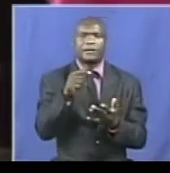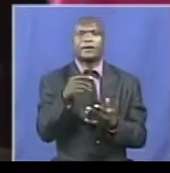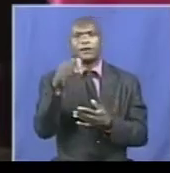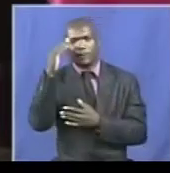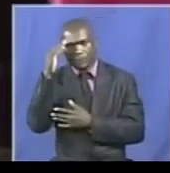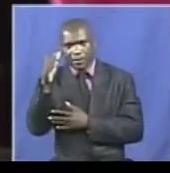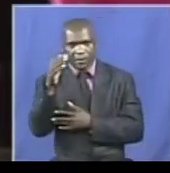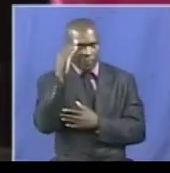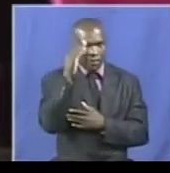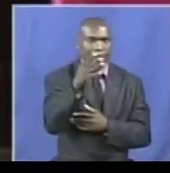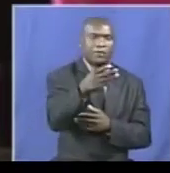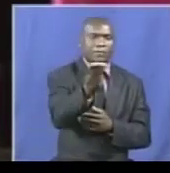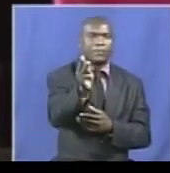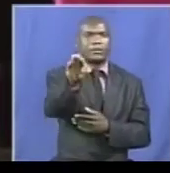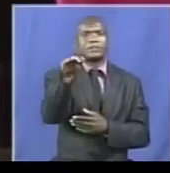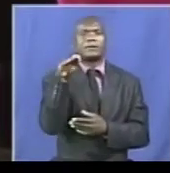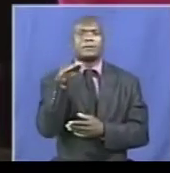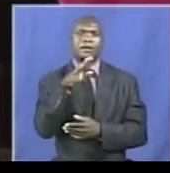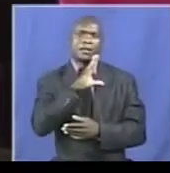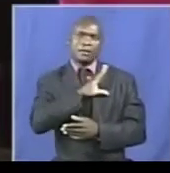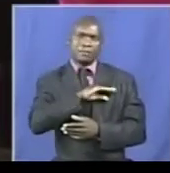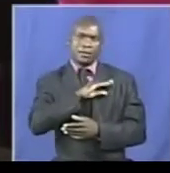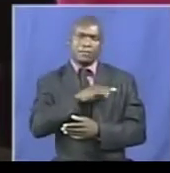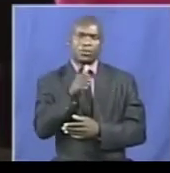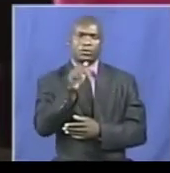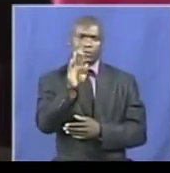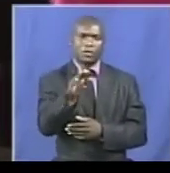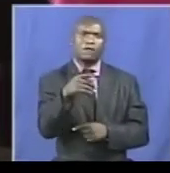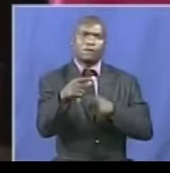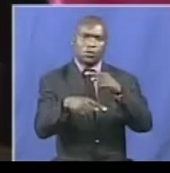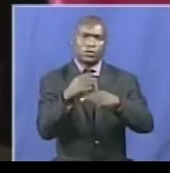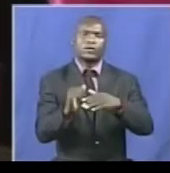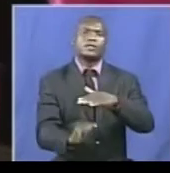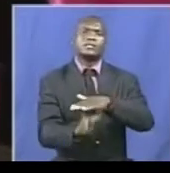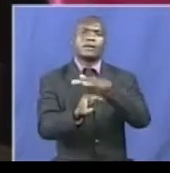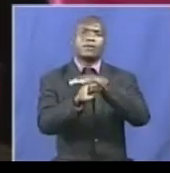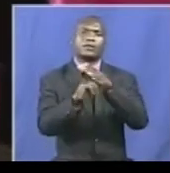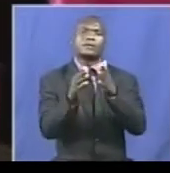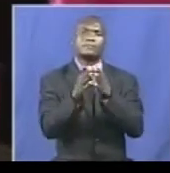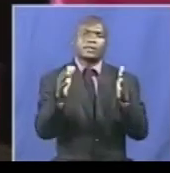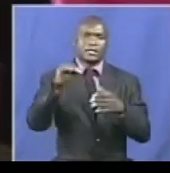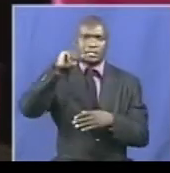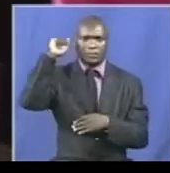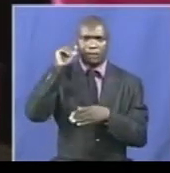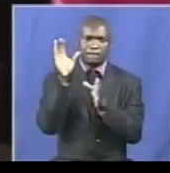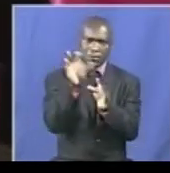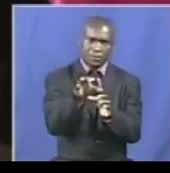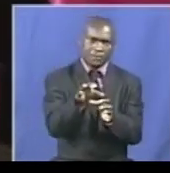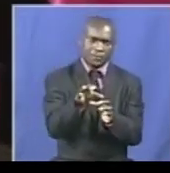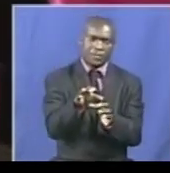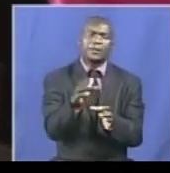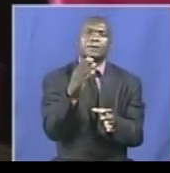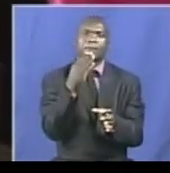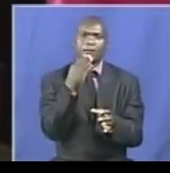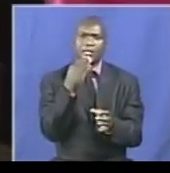for their steadfast loyalty and remembering support to the party and their commitment to the principles